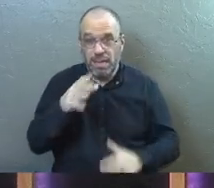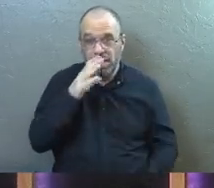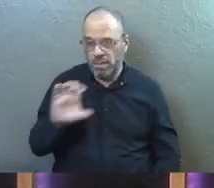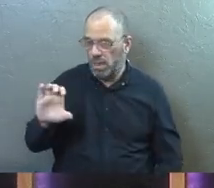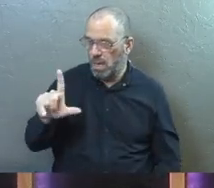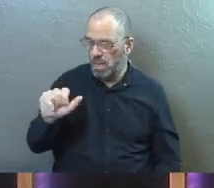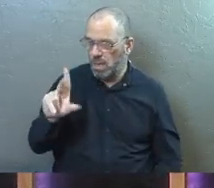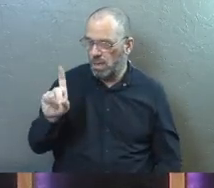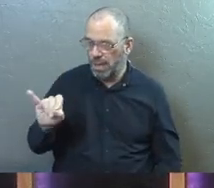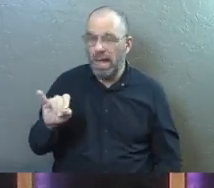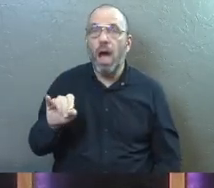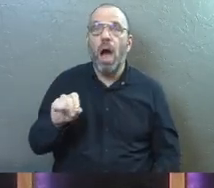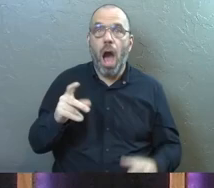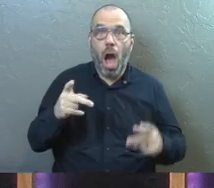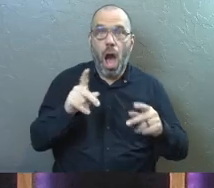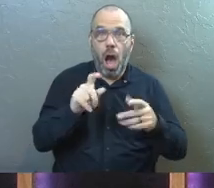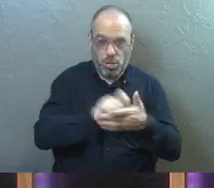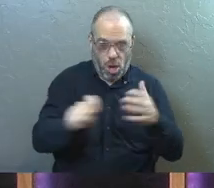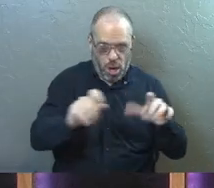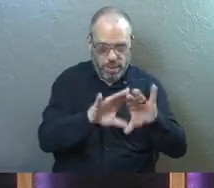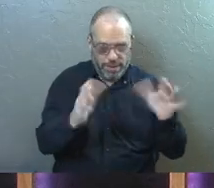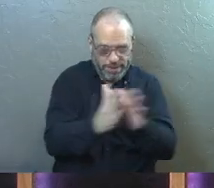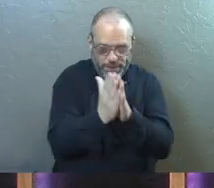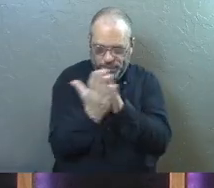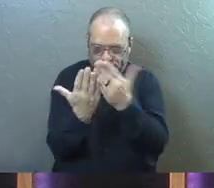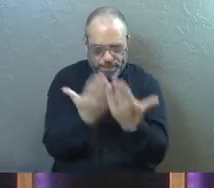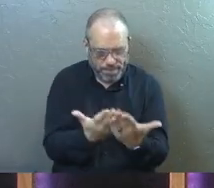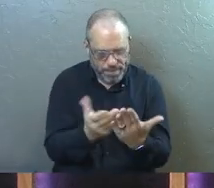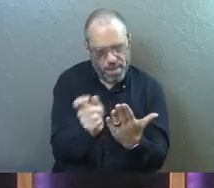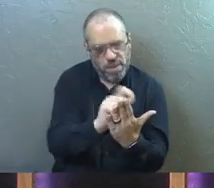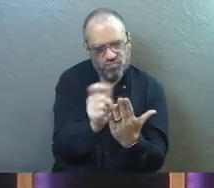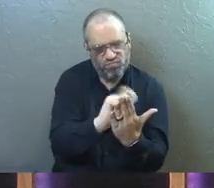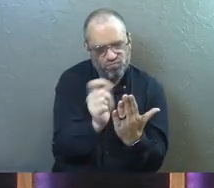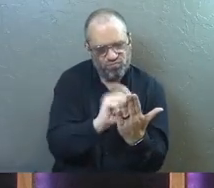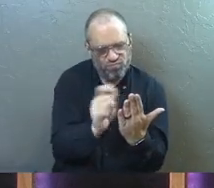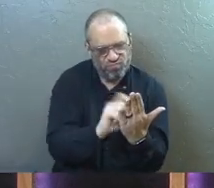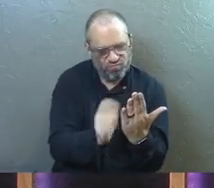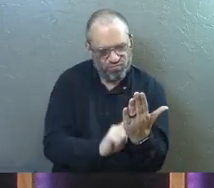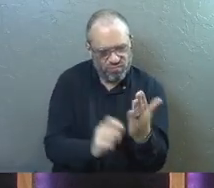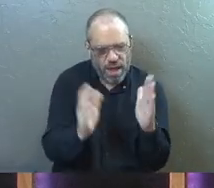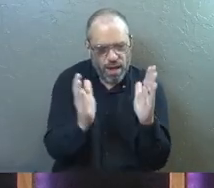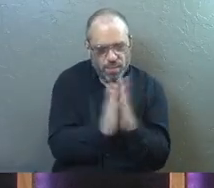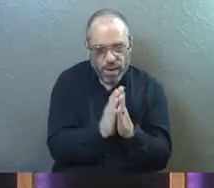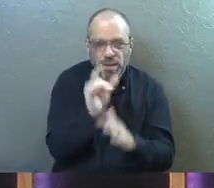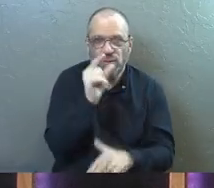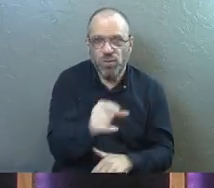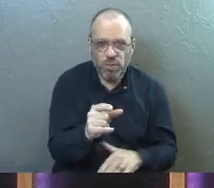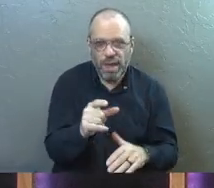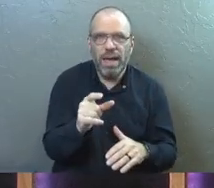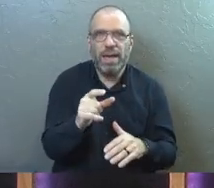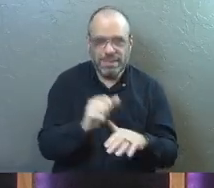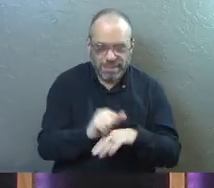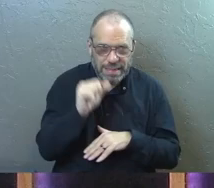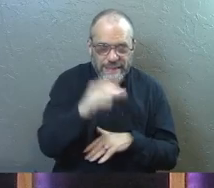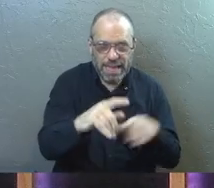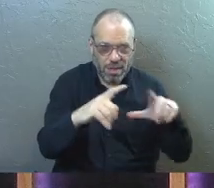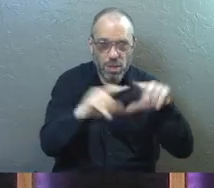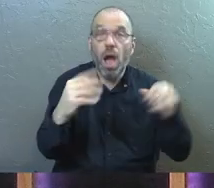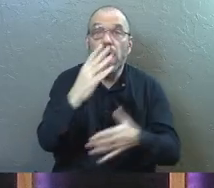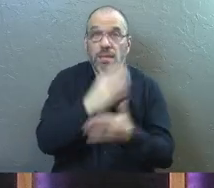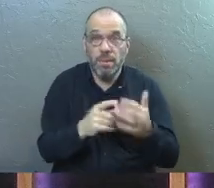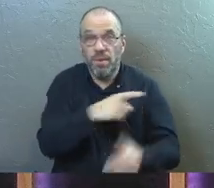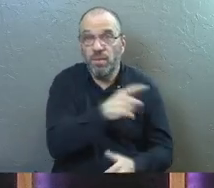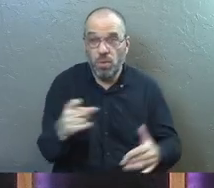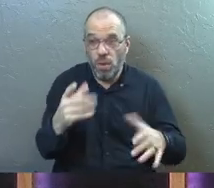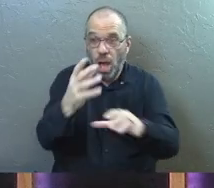she'd take a physical card out and handwrite a card to you and a note to you and pray over you as she was sending the cards. Some of you